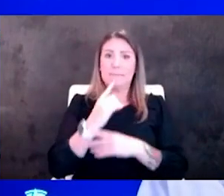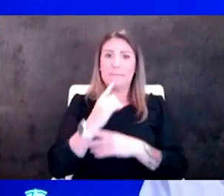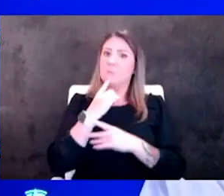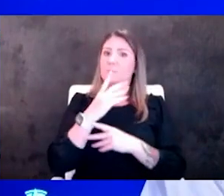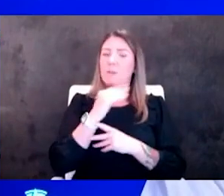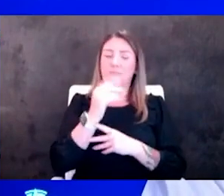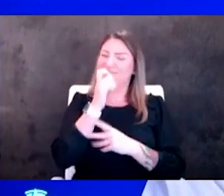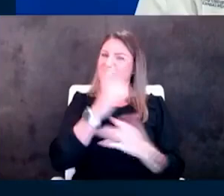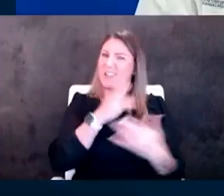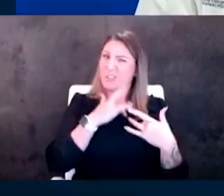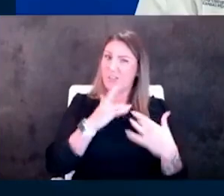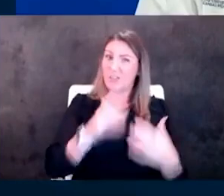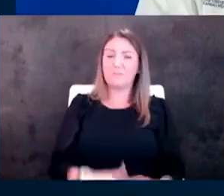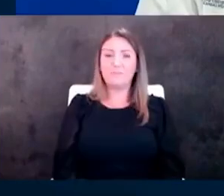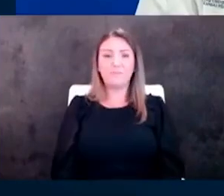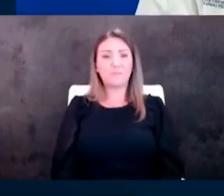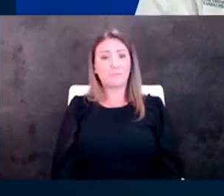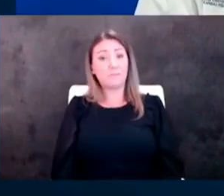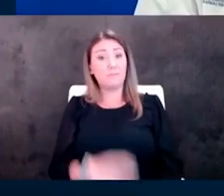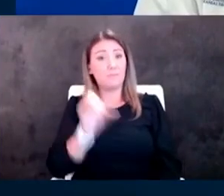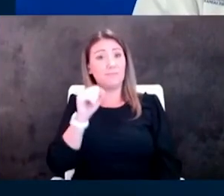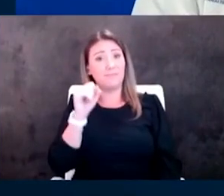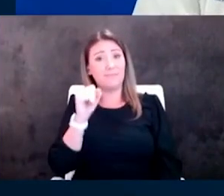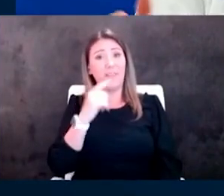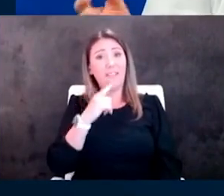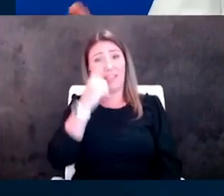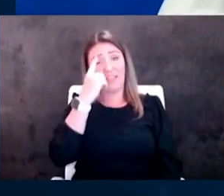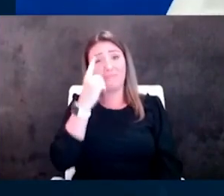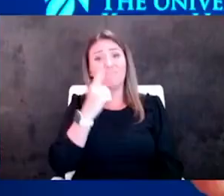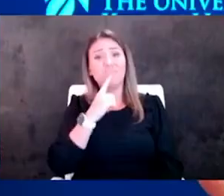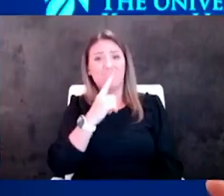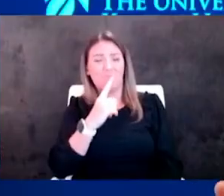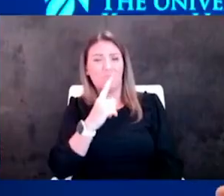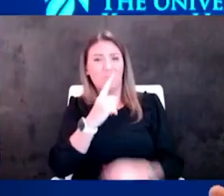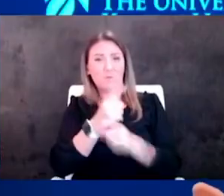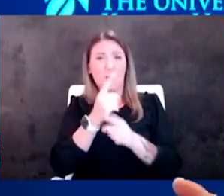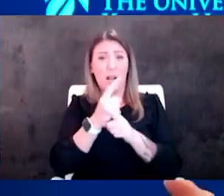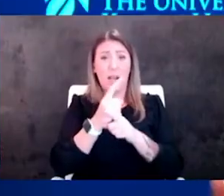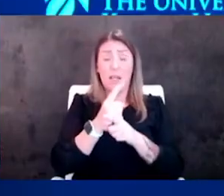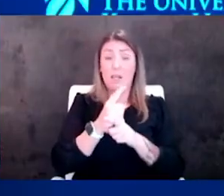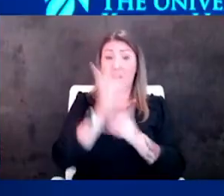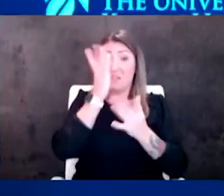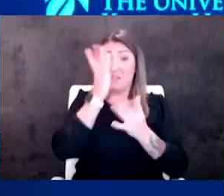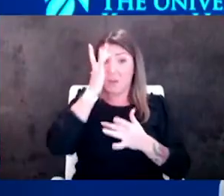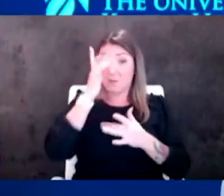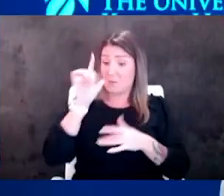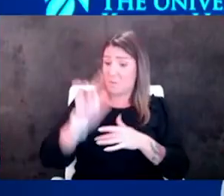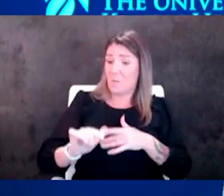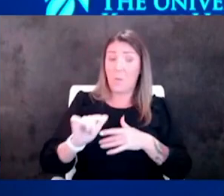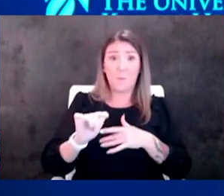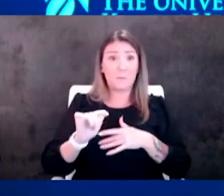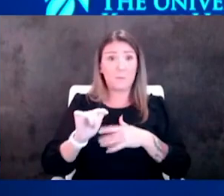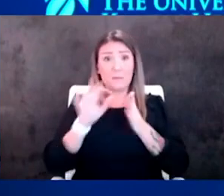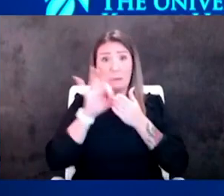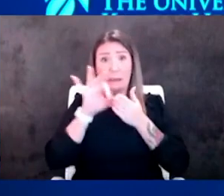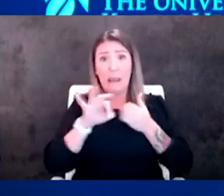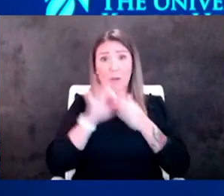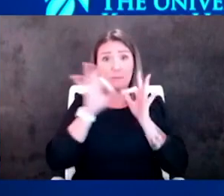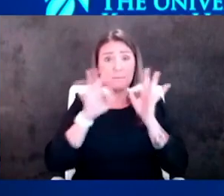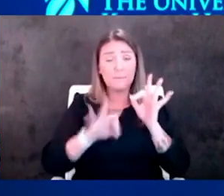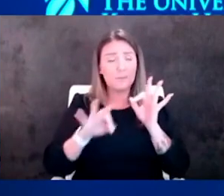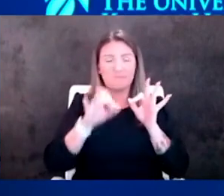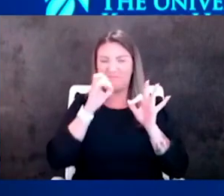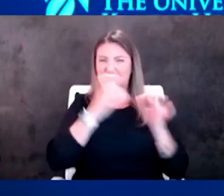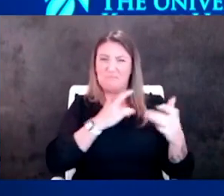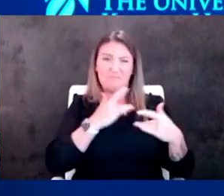about that yeah and i i think that's probably right it you know viruses do lower our white count when we get them and so it may be that bad but i wouldn't i'm not i